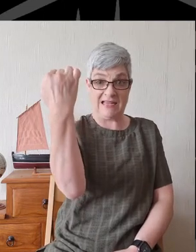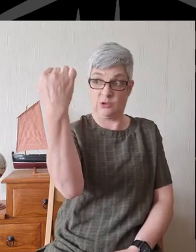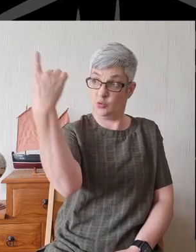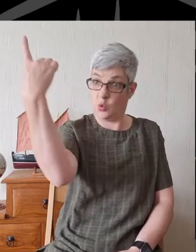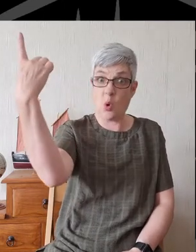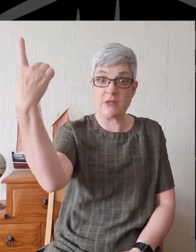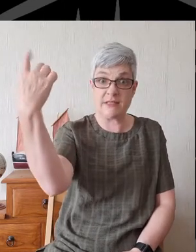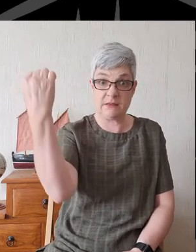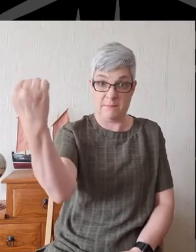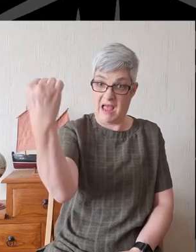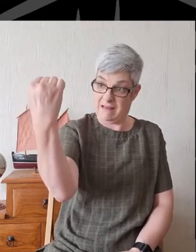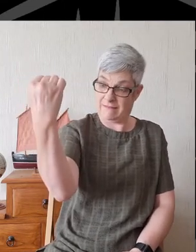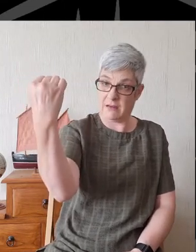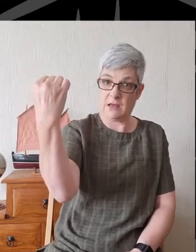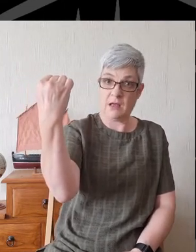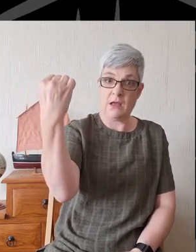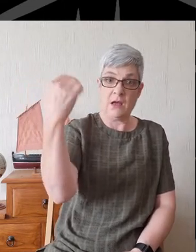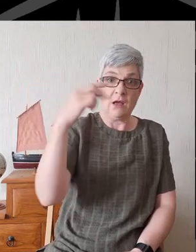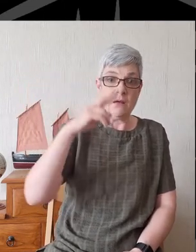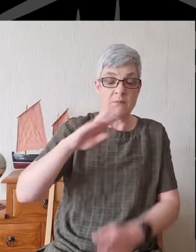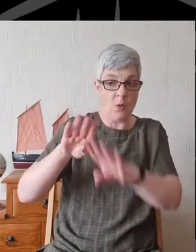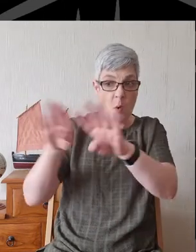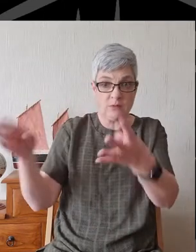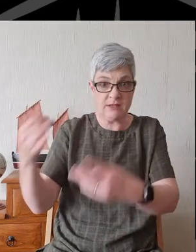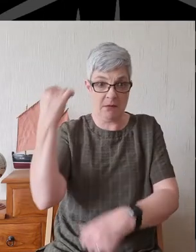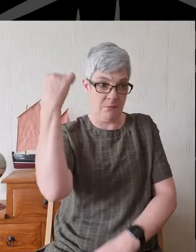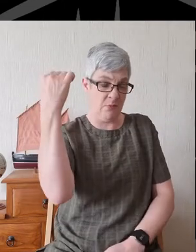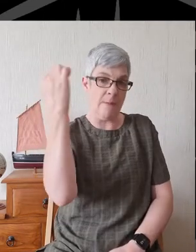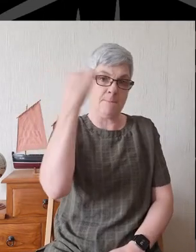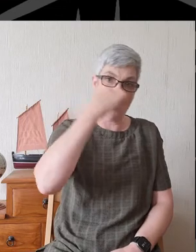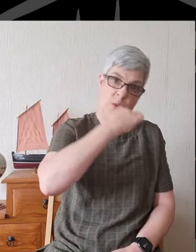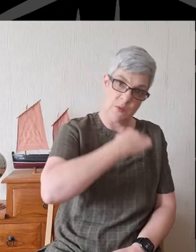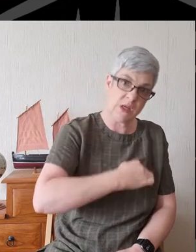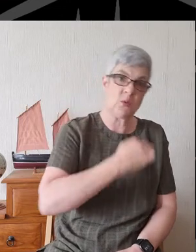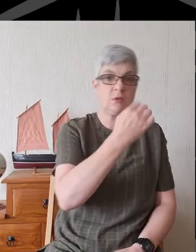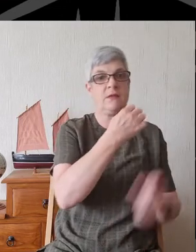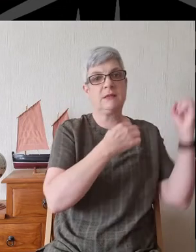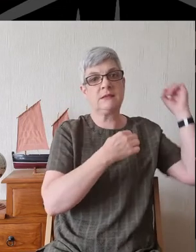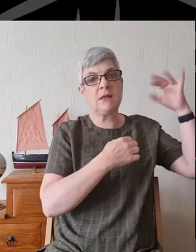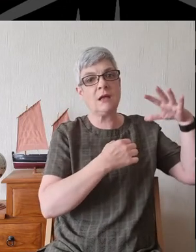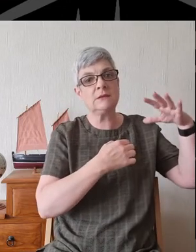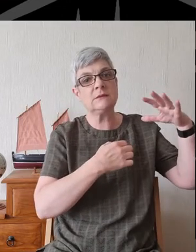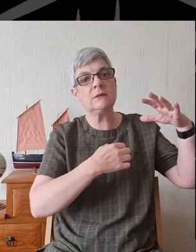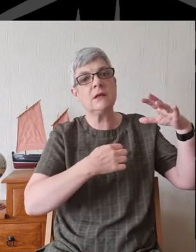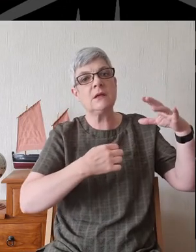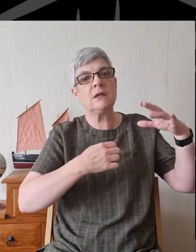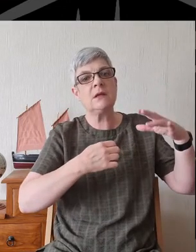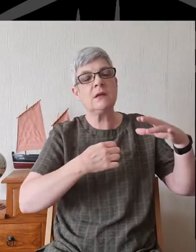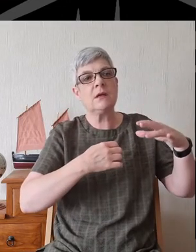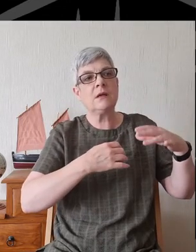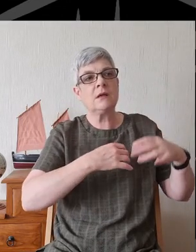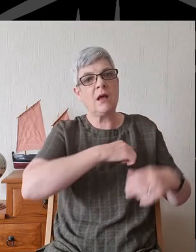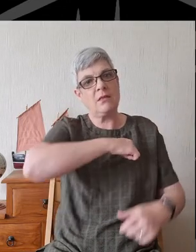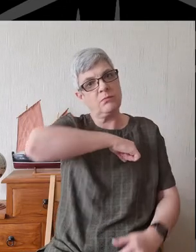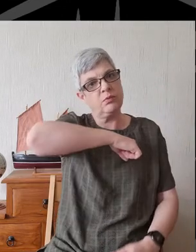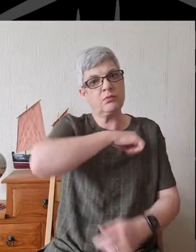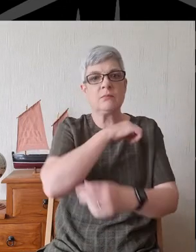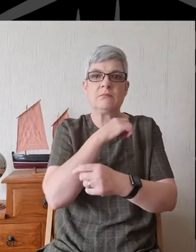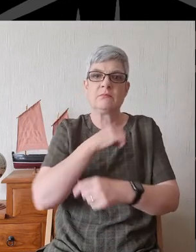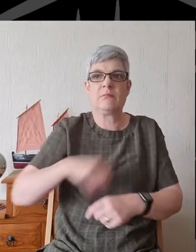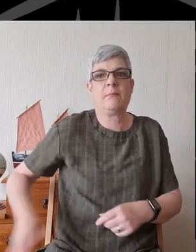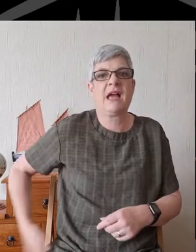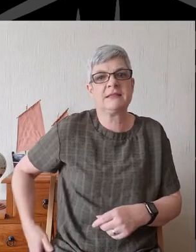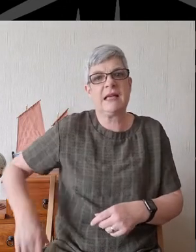facing away from the Holy of Holies bowing down to the sun and as they do so lifting their backsides towards